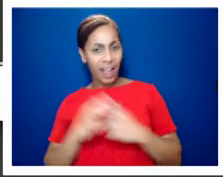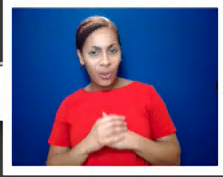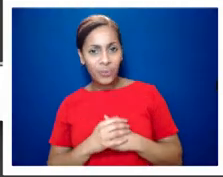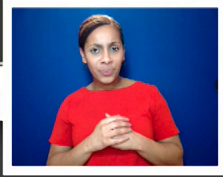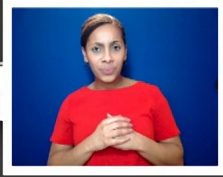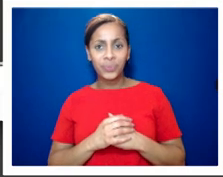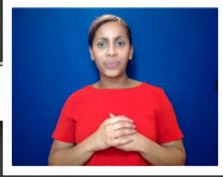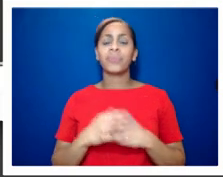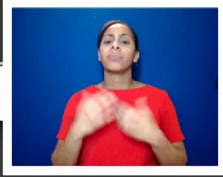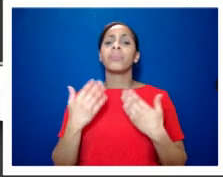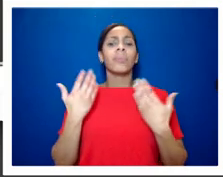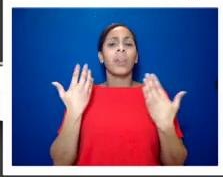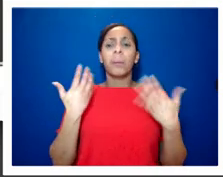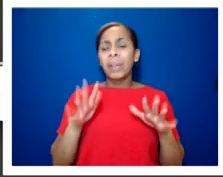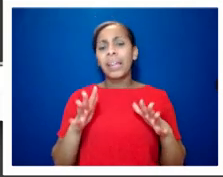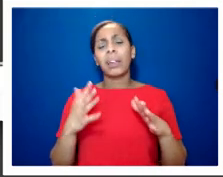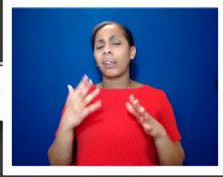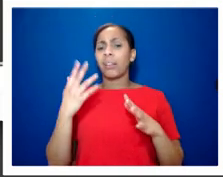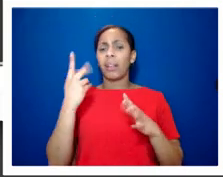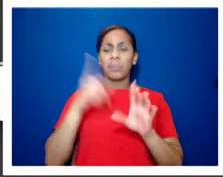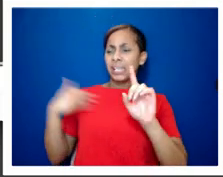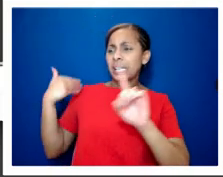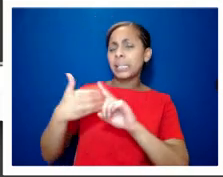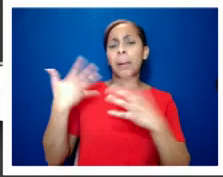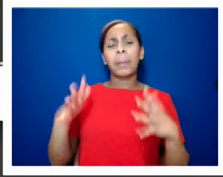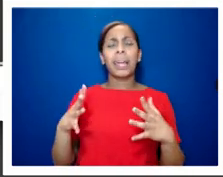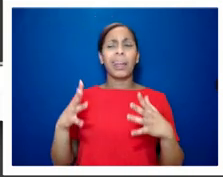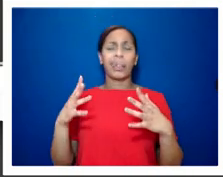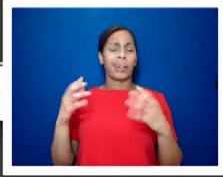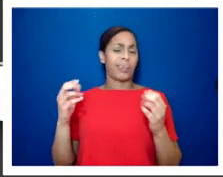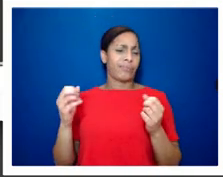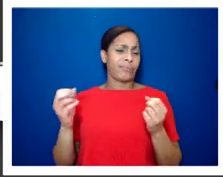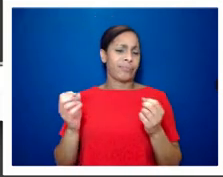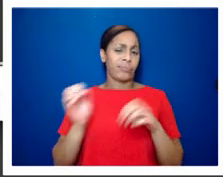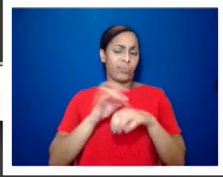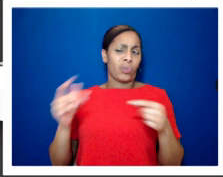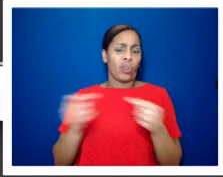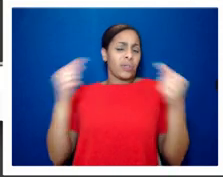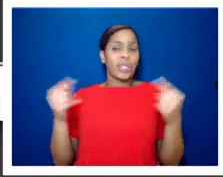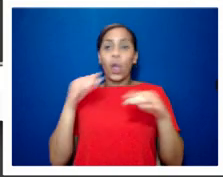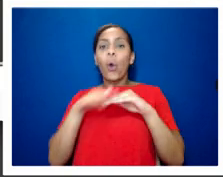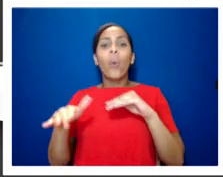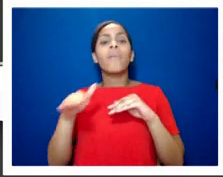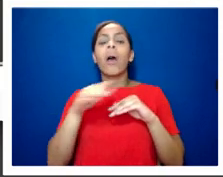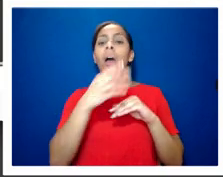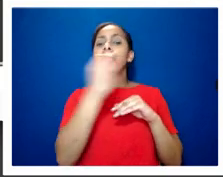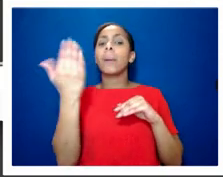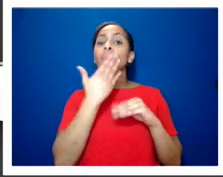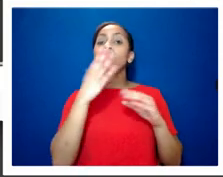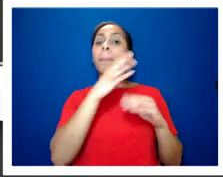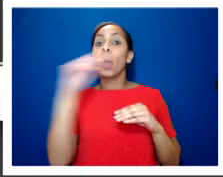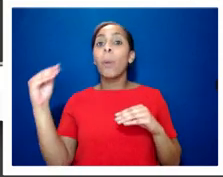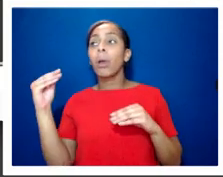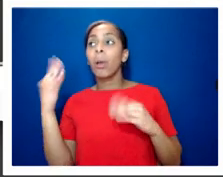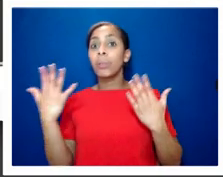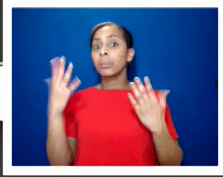controversy in the last couple of years over lgbt plus inclusivity teaching in various schools in birmingham for example a teacher